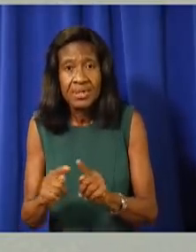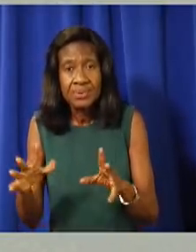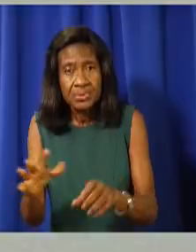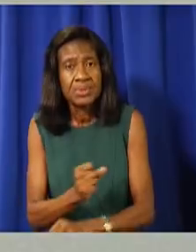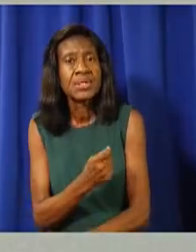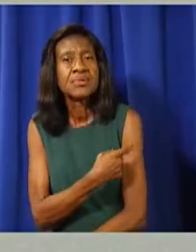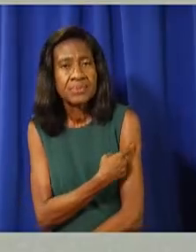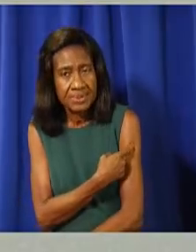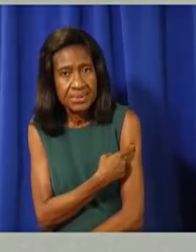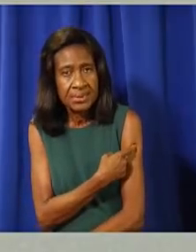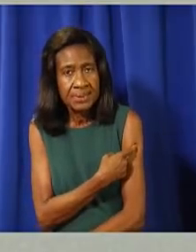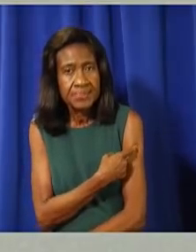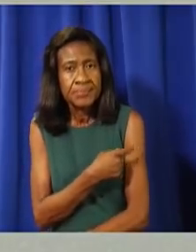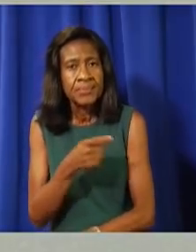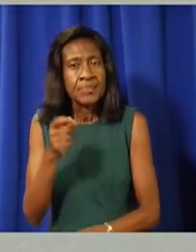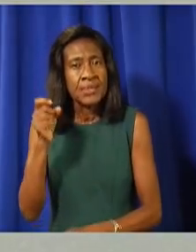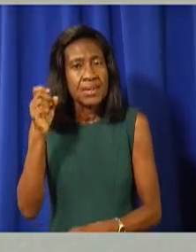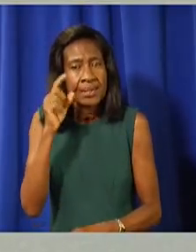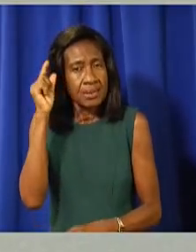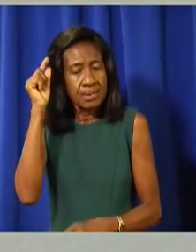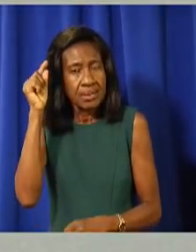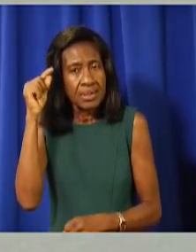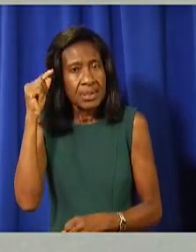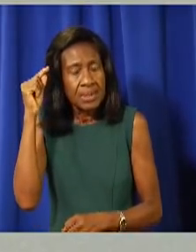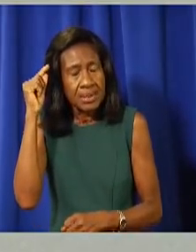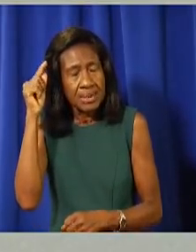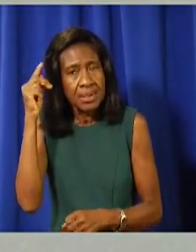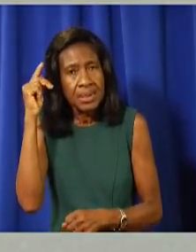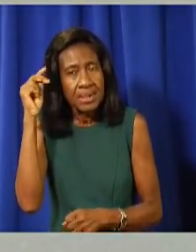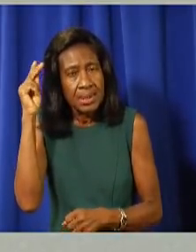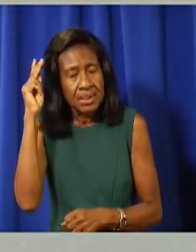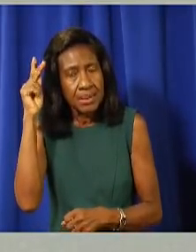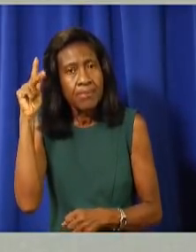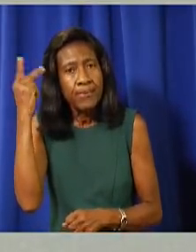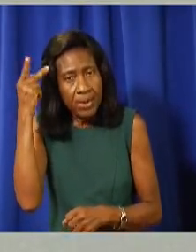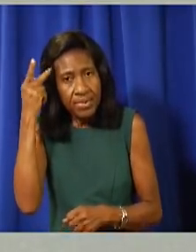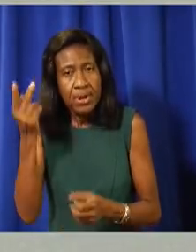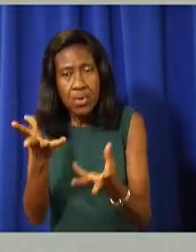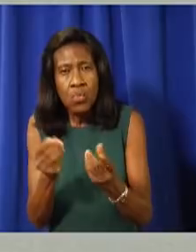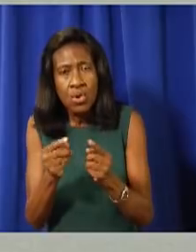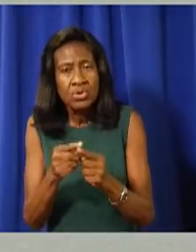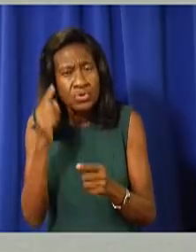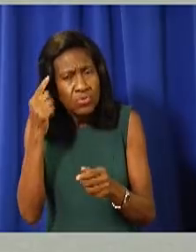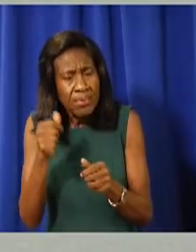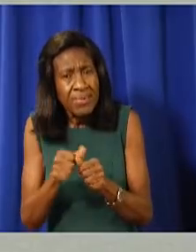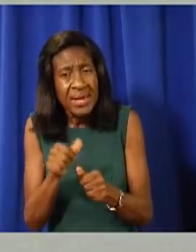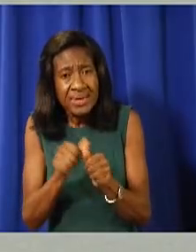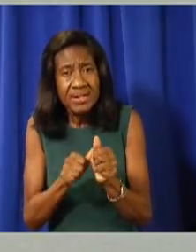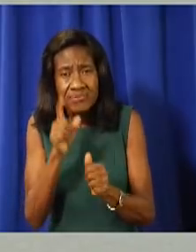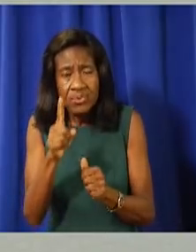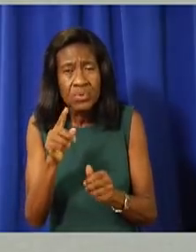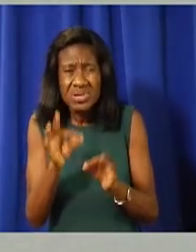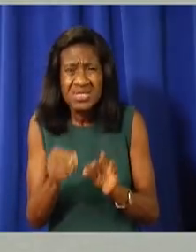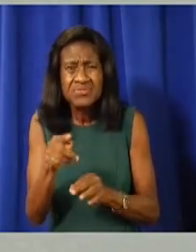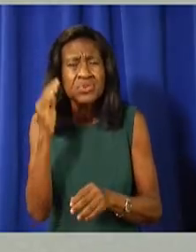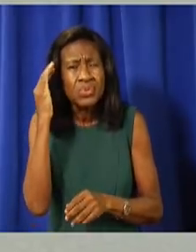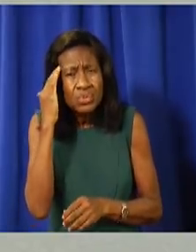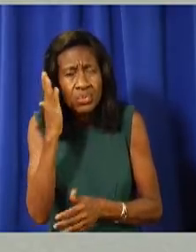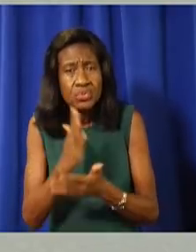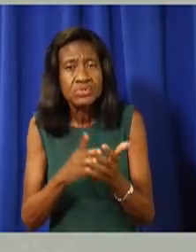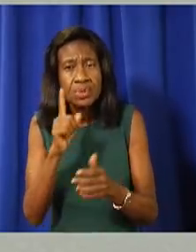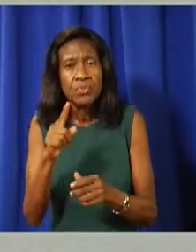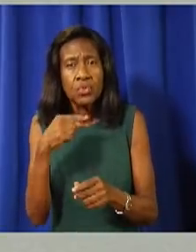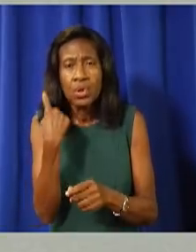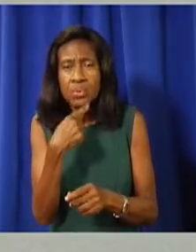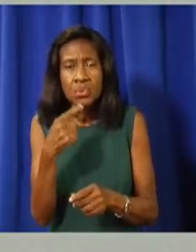I therefore want to remind everyone that if you or someone you know is not yet vaccinated, getting the